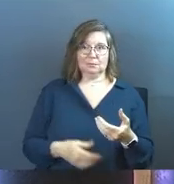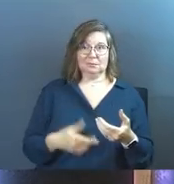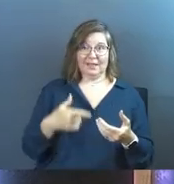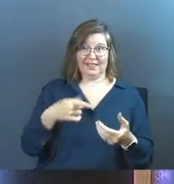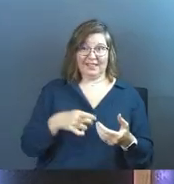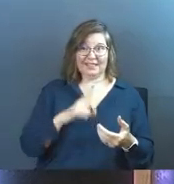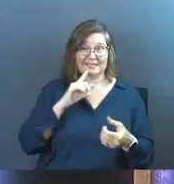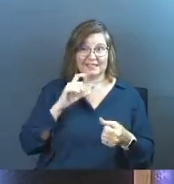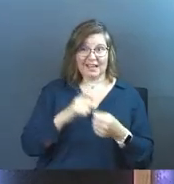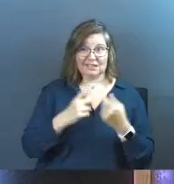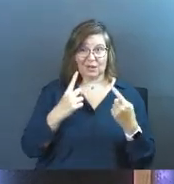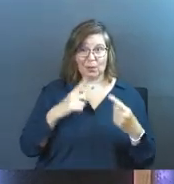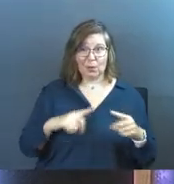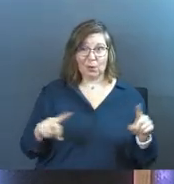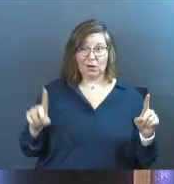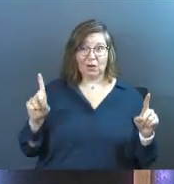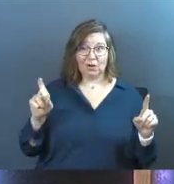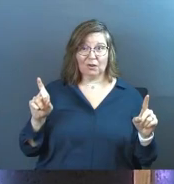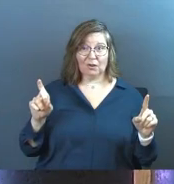Like, is this actually going to work?